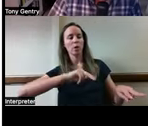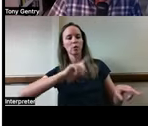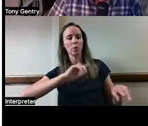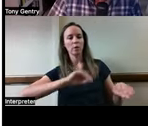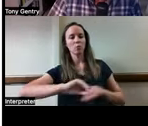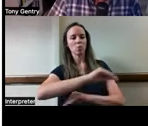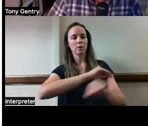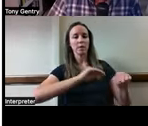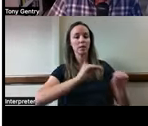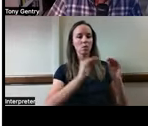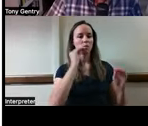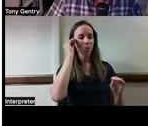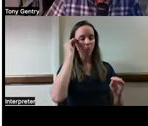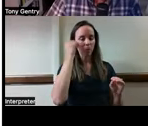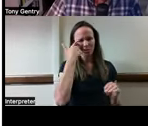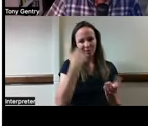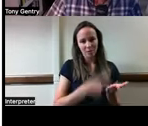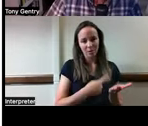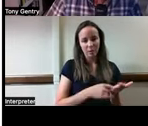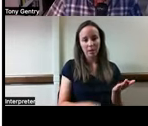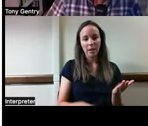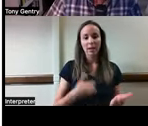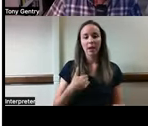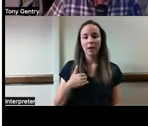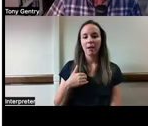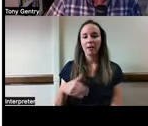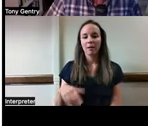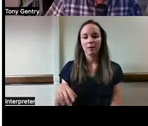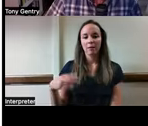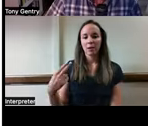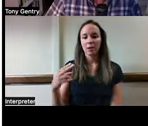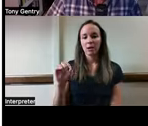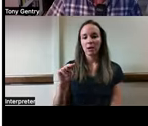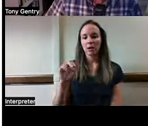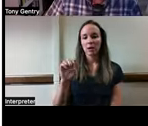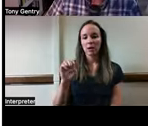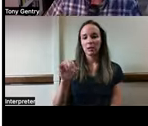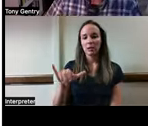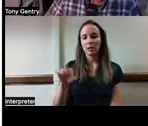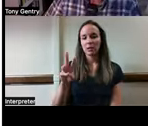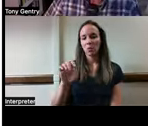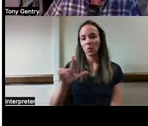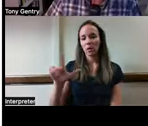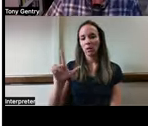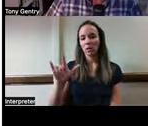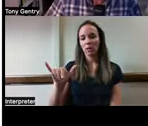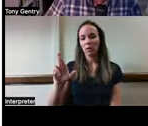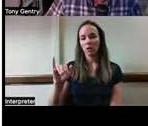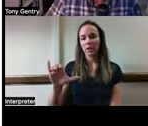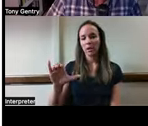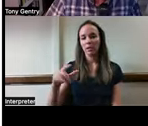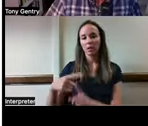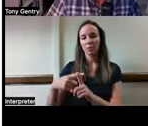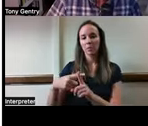we've discussed. They've got a Honeywell Lyric thermostat, first alert smoke and carbon monoxide alarm,